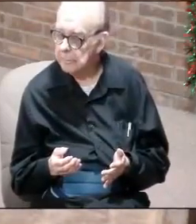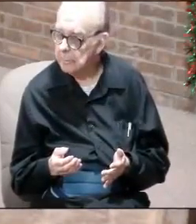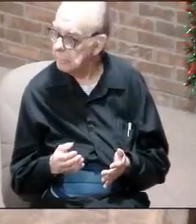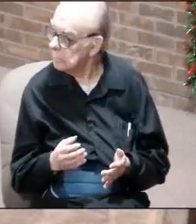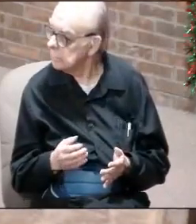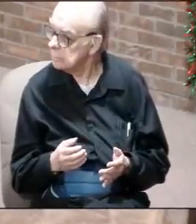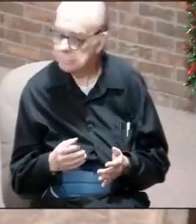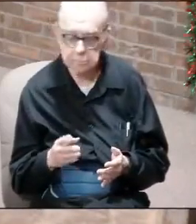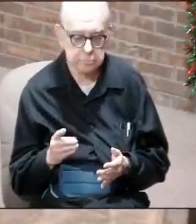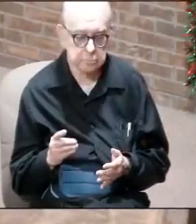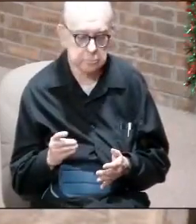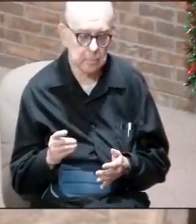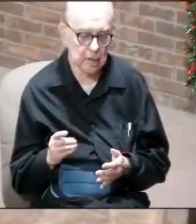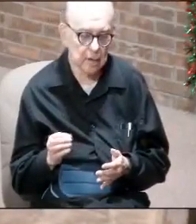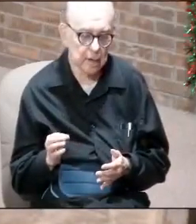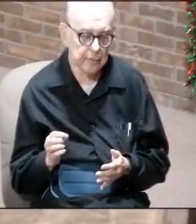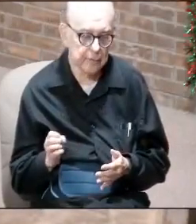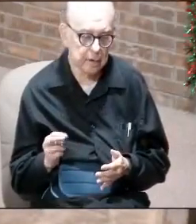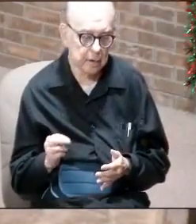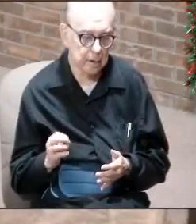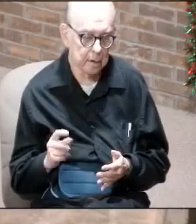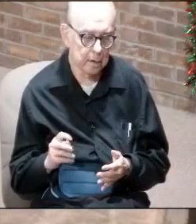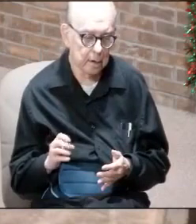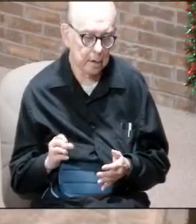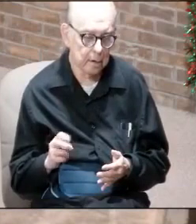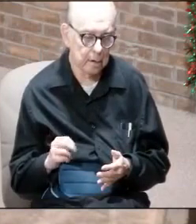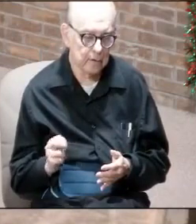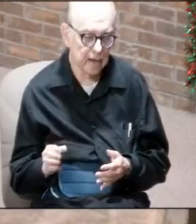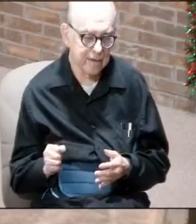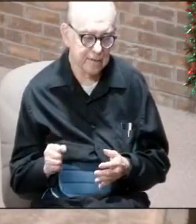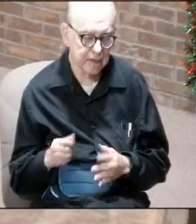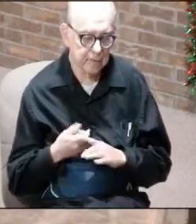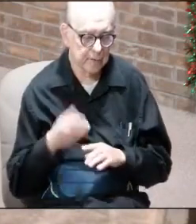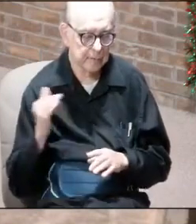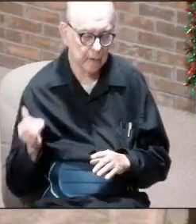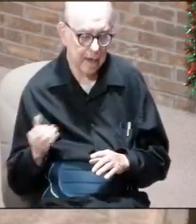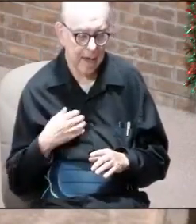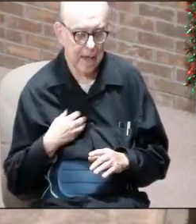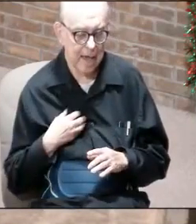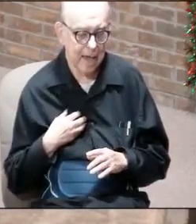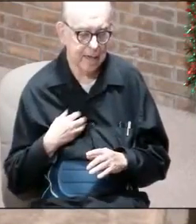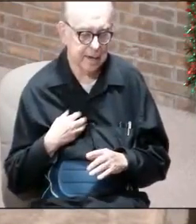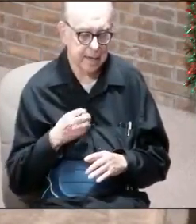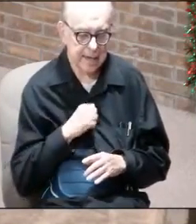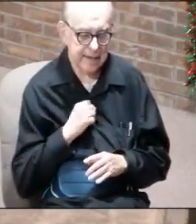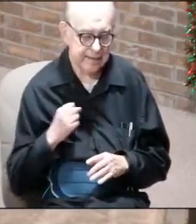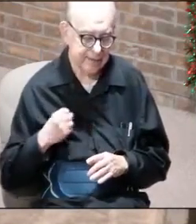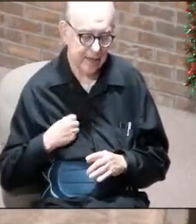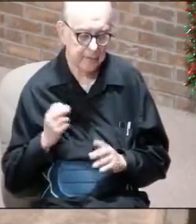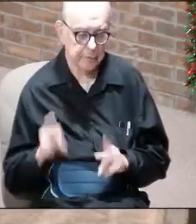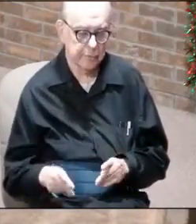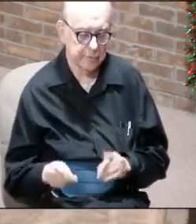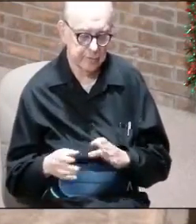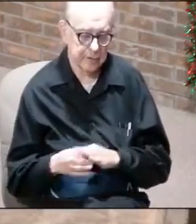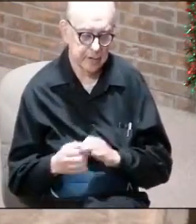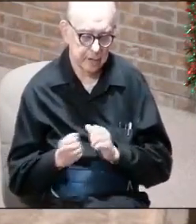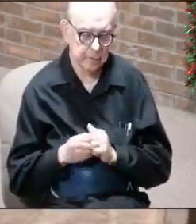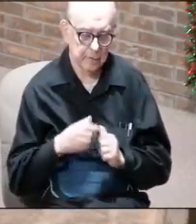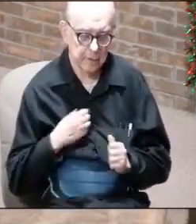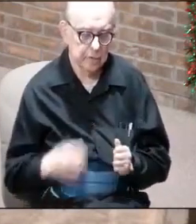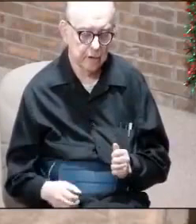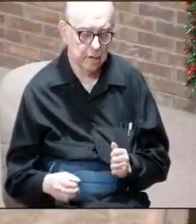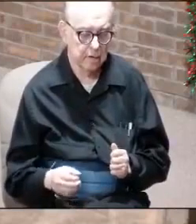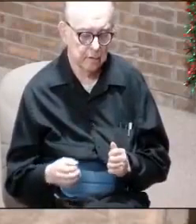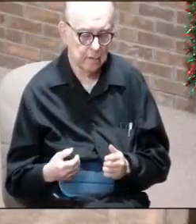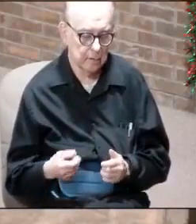Dianne Feinstein had a chief of staff who was actually a ties to China that was on her staff for 14 years.